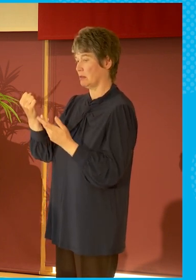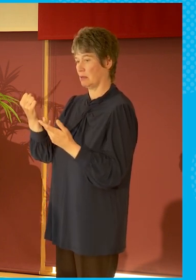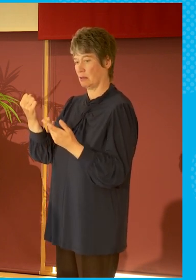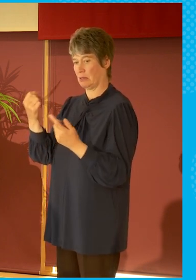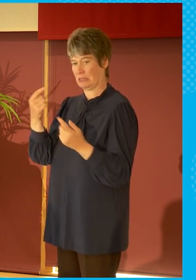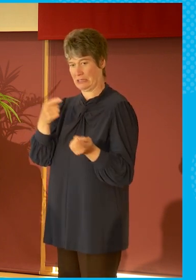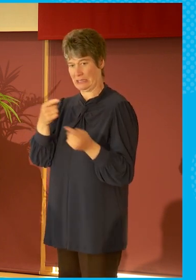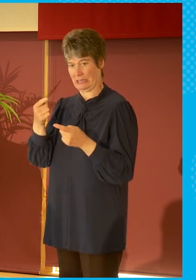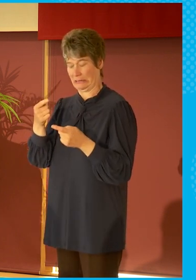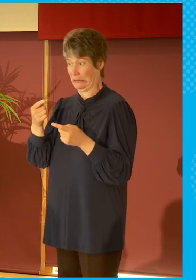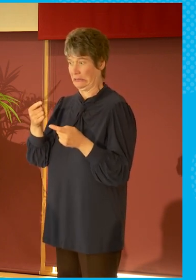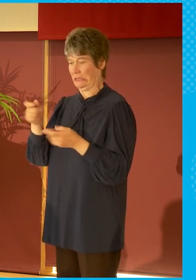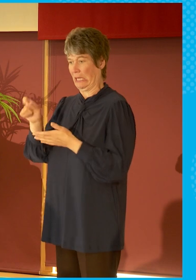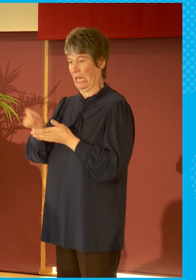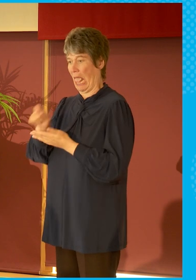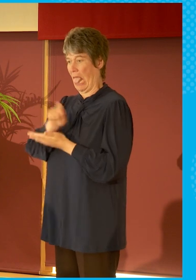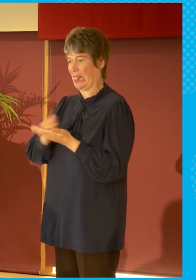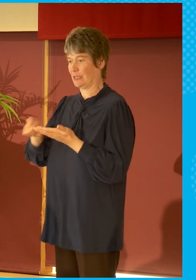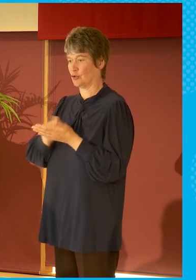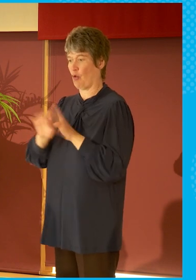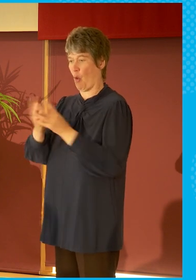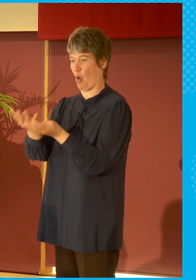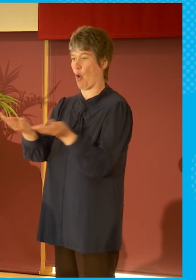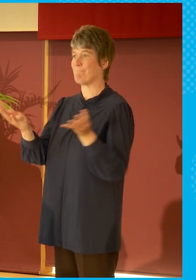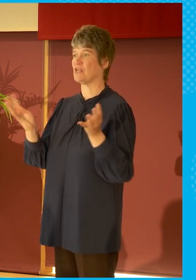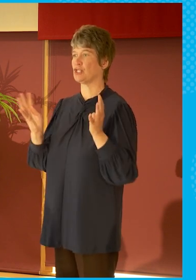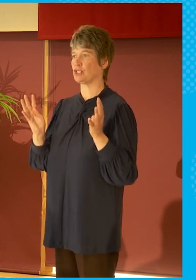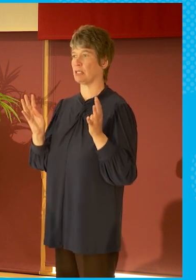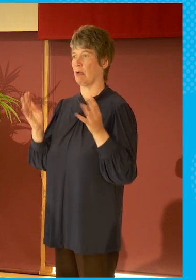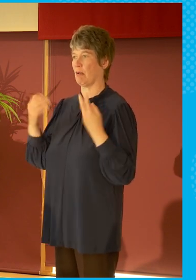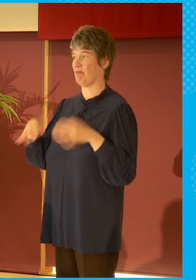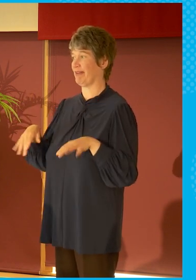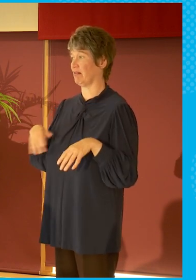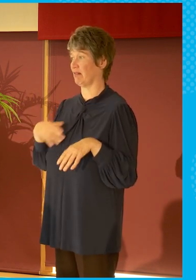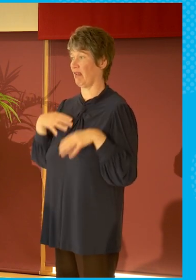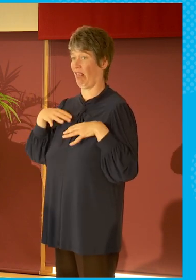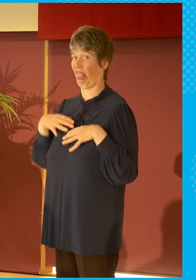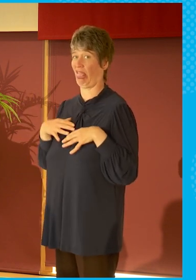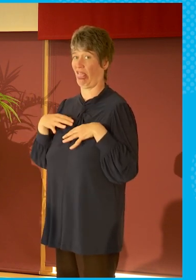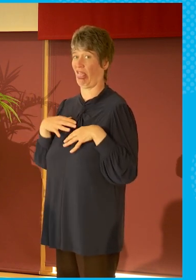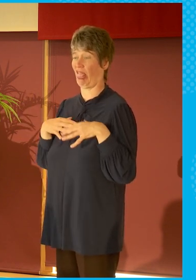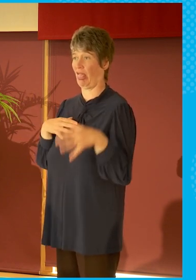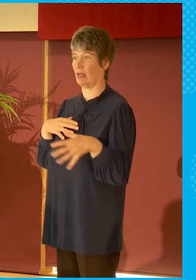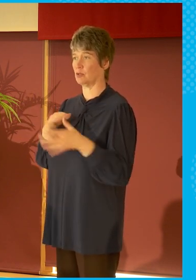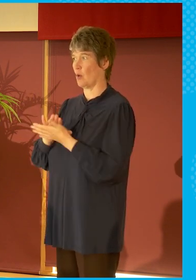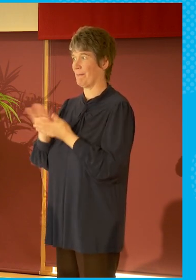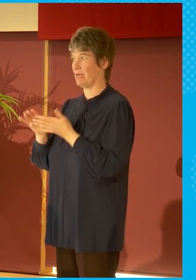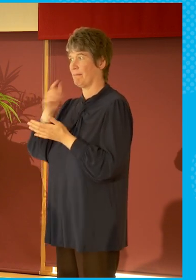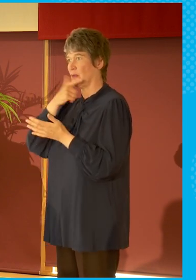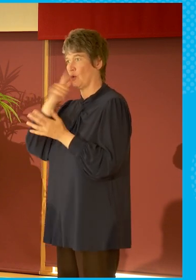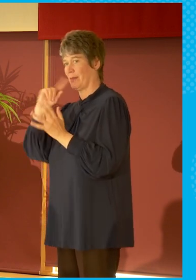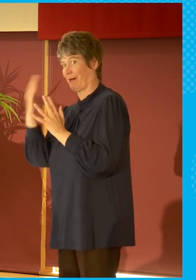Electoral Commission, it seems, you know, have opened that box up as well. So